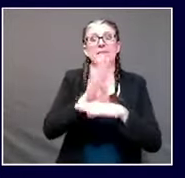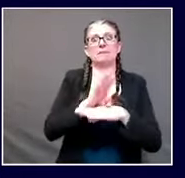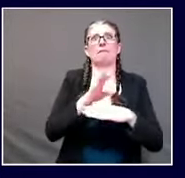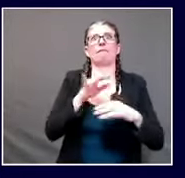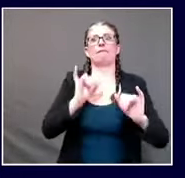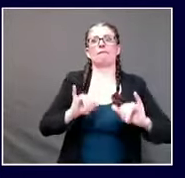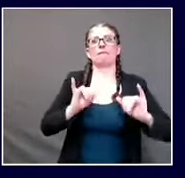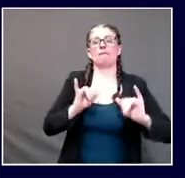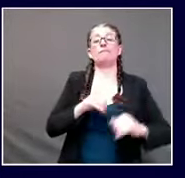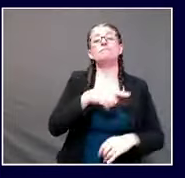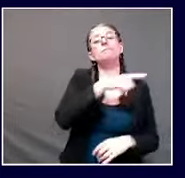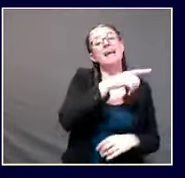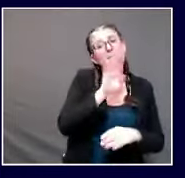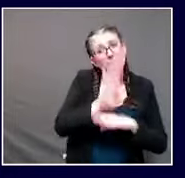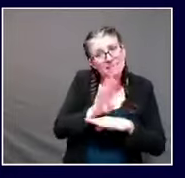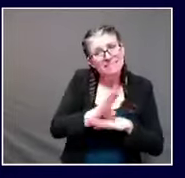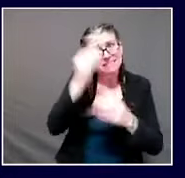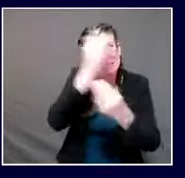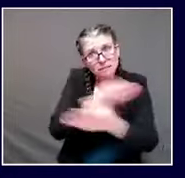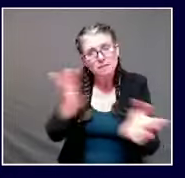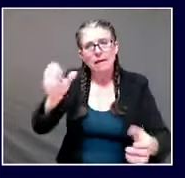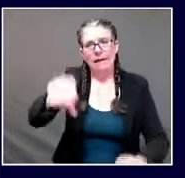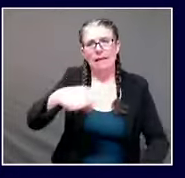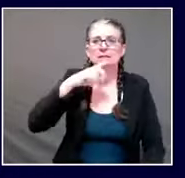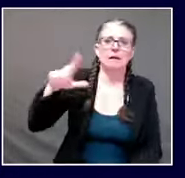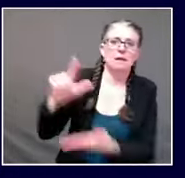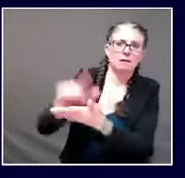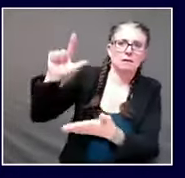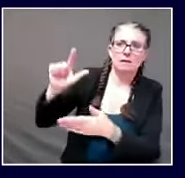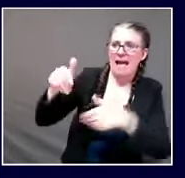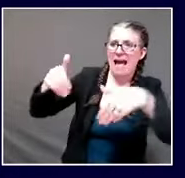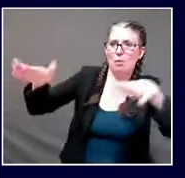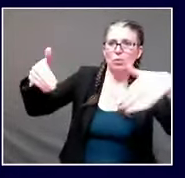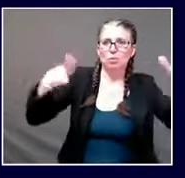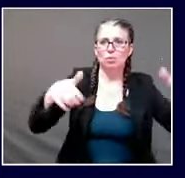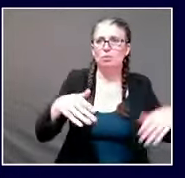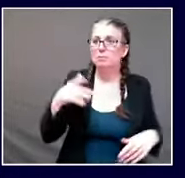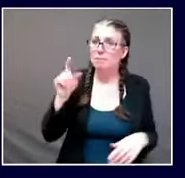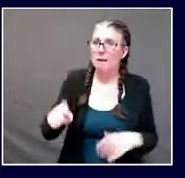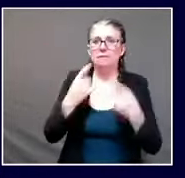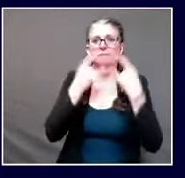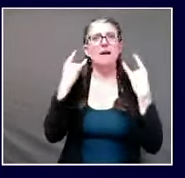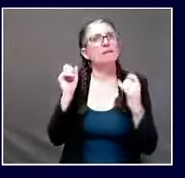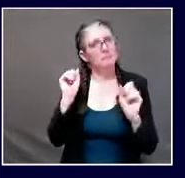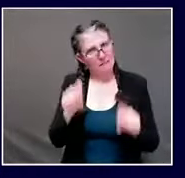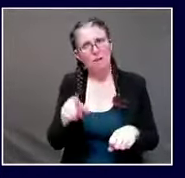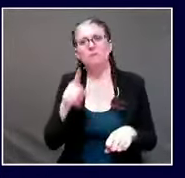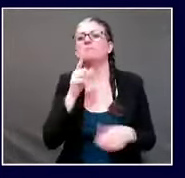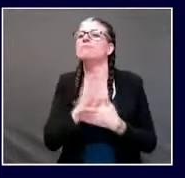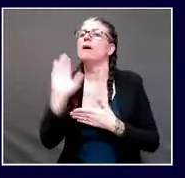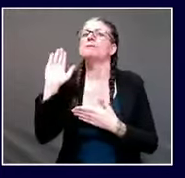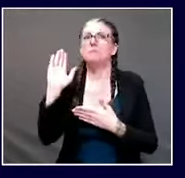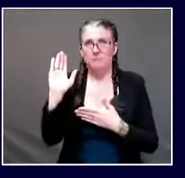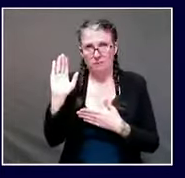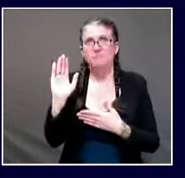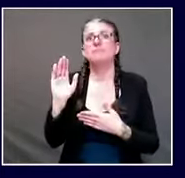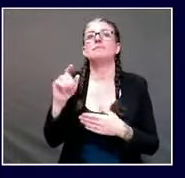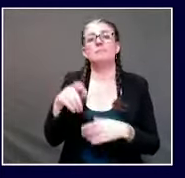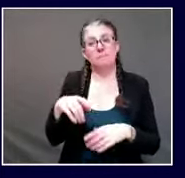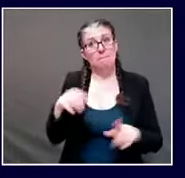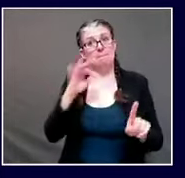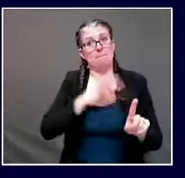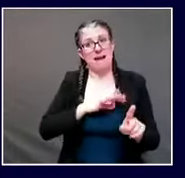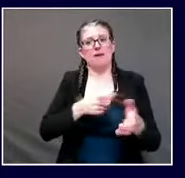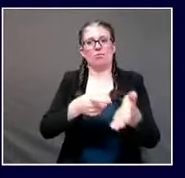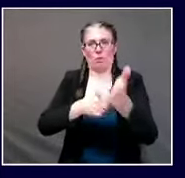required for all to be worn in all public settings including ski lodges and elsewhere thank you